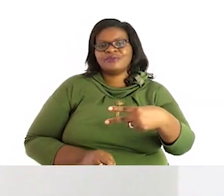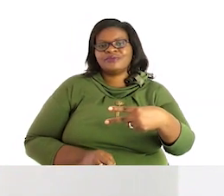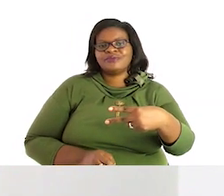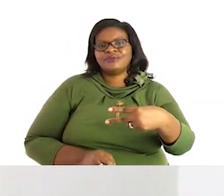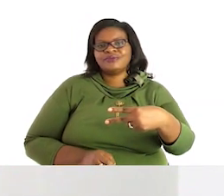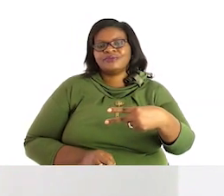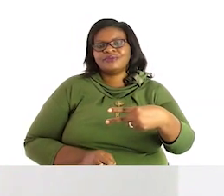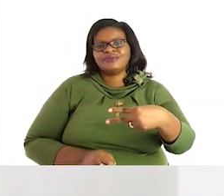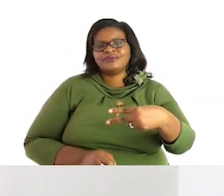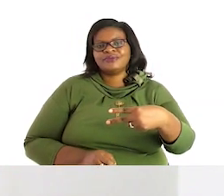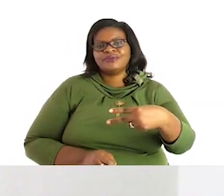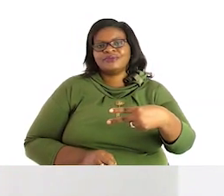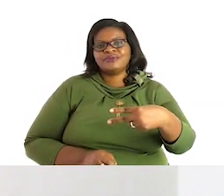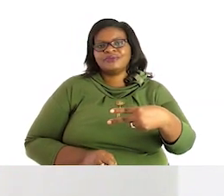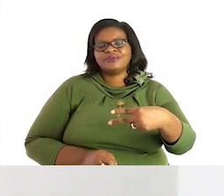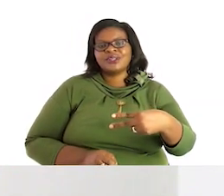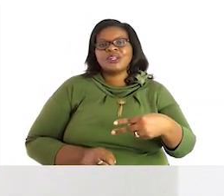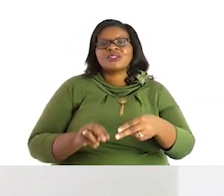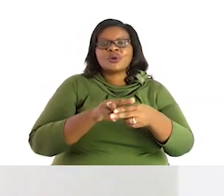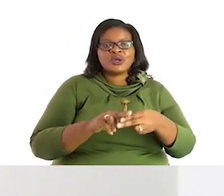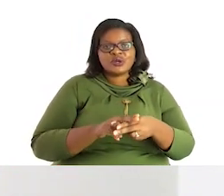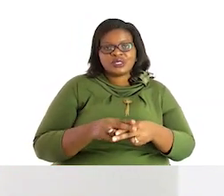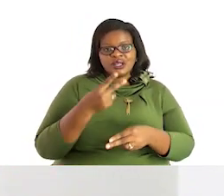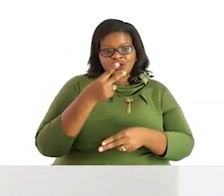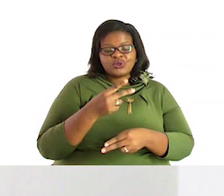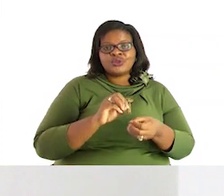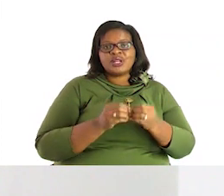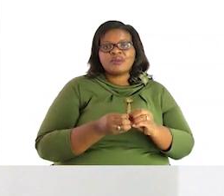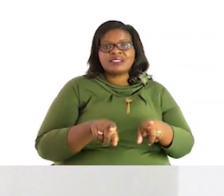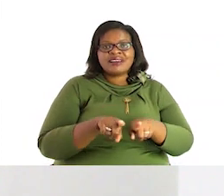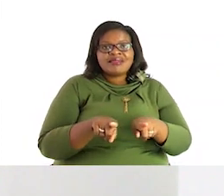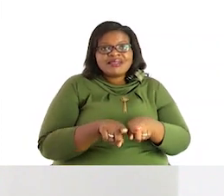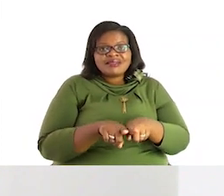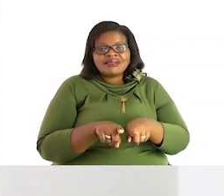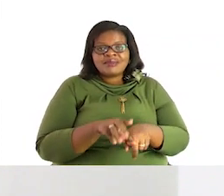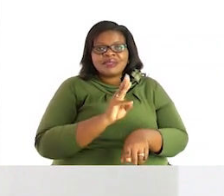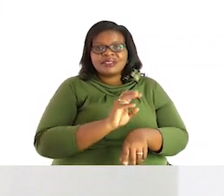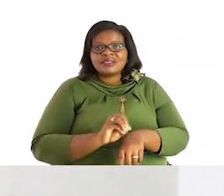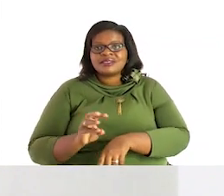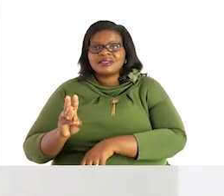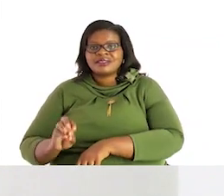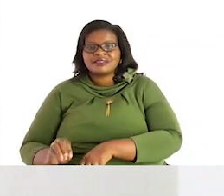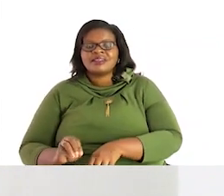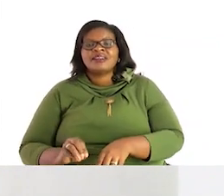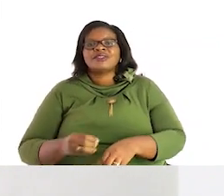here these two numbers are equal of the same size that is why we use the equal sign